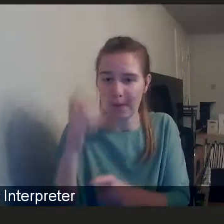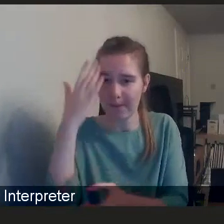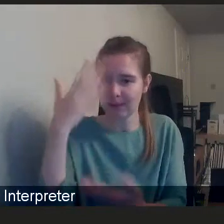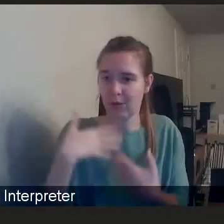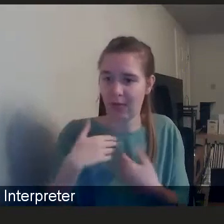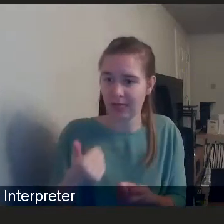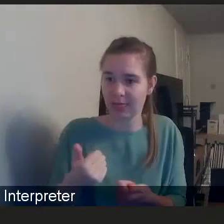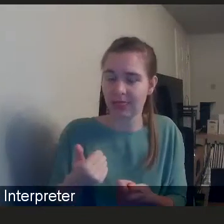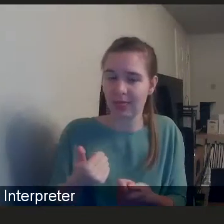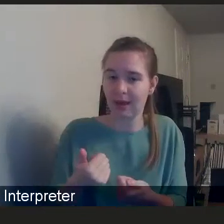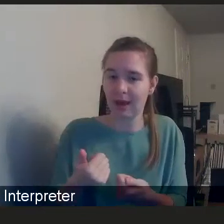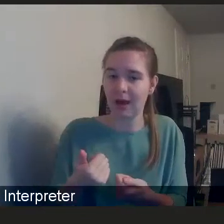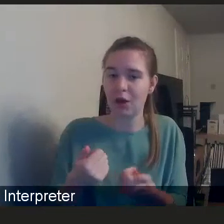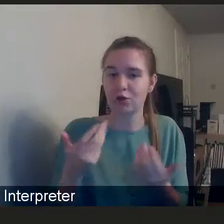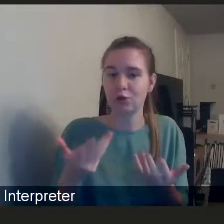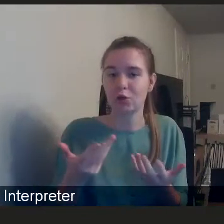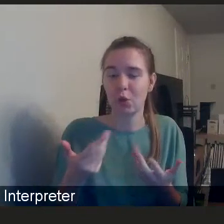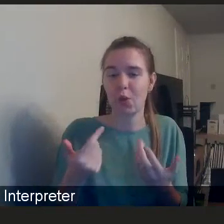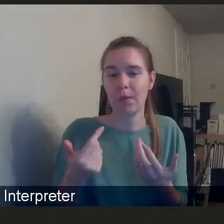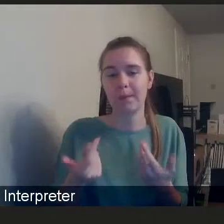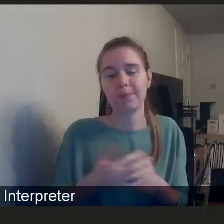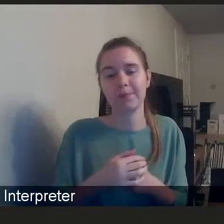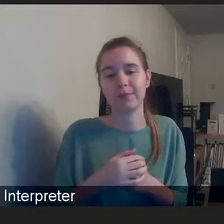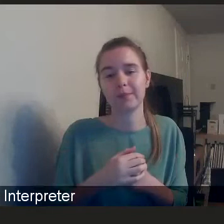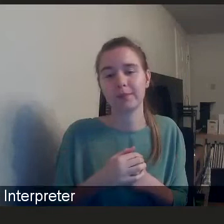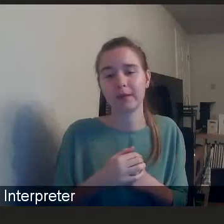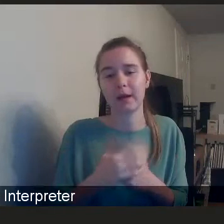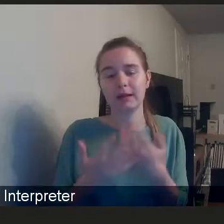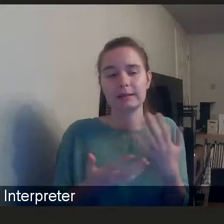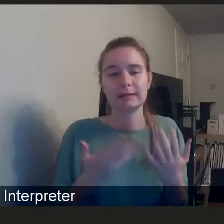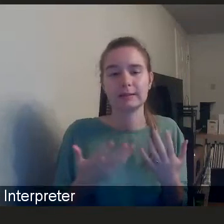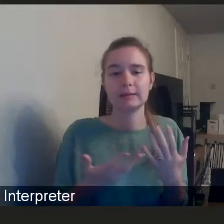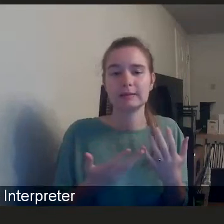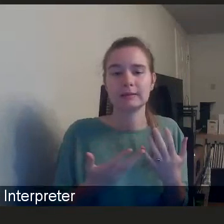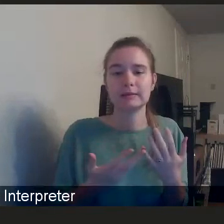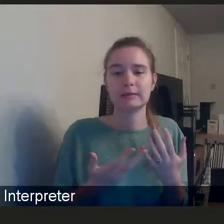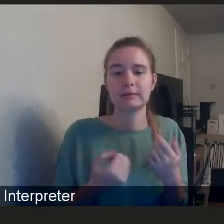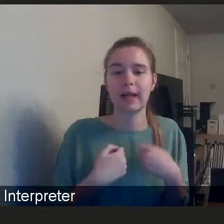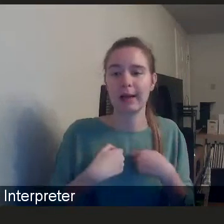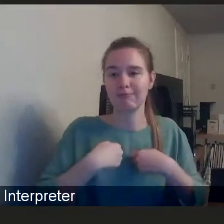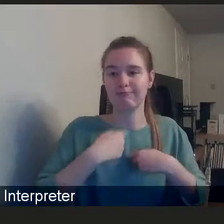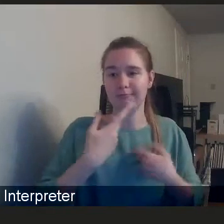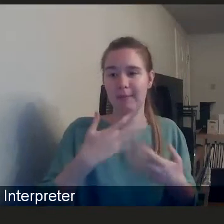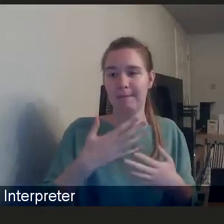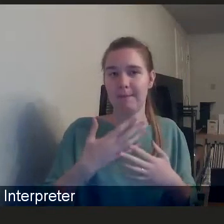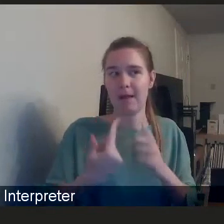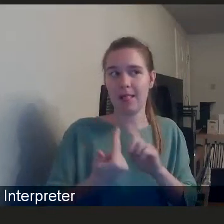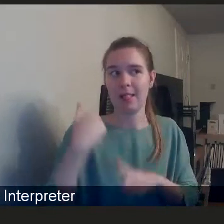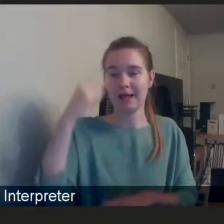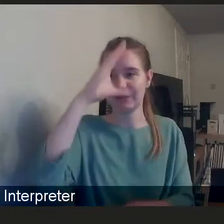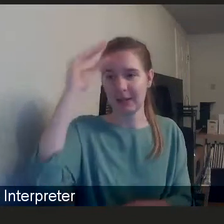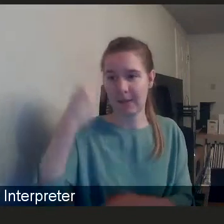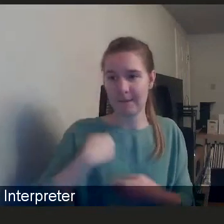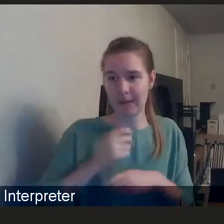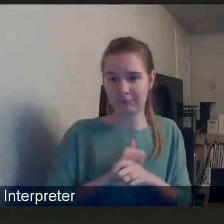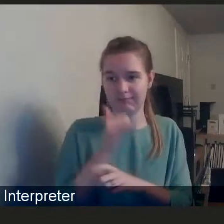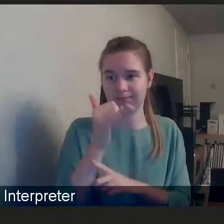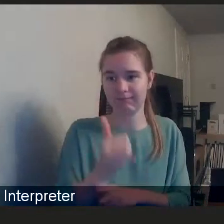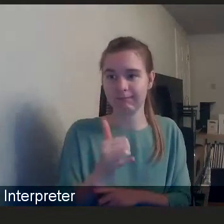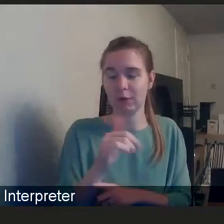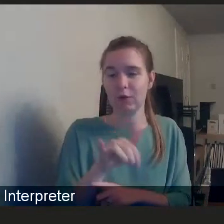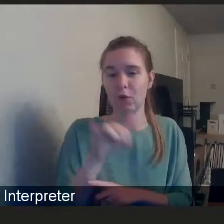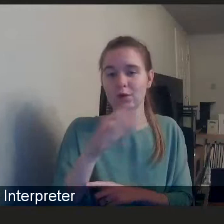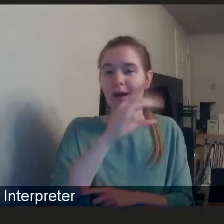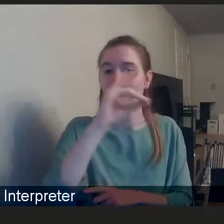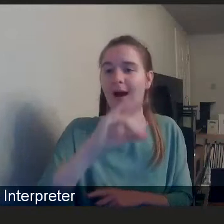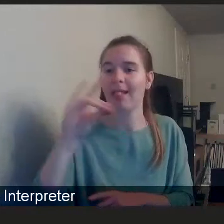in, in, I was in, in the islands, in the Highlands and Islands last summer, and there's tremendous, what I saw